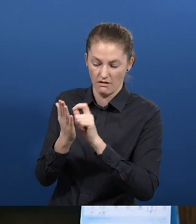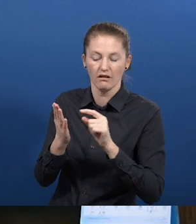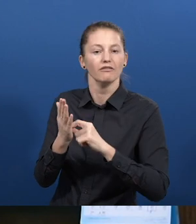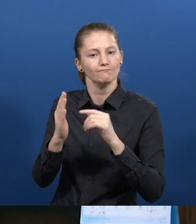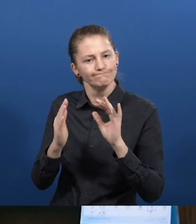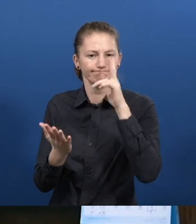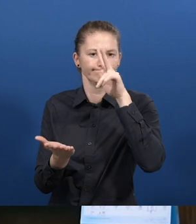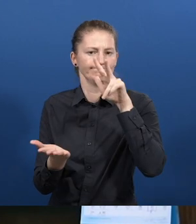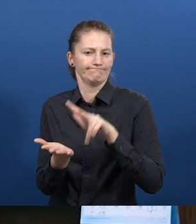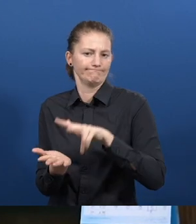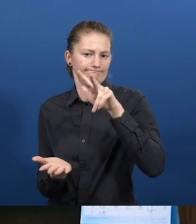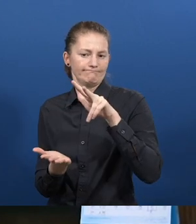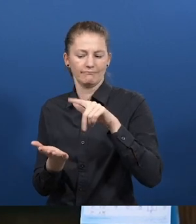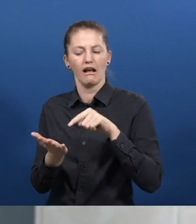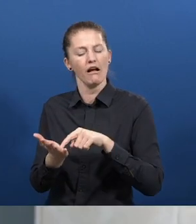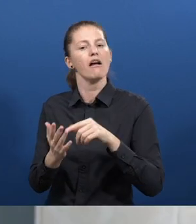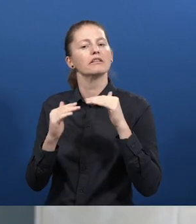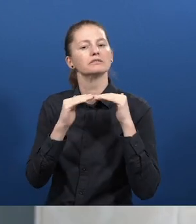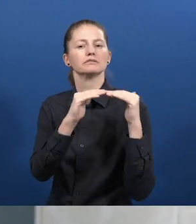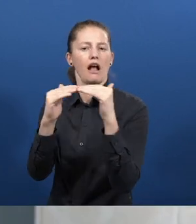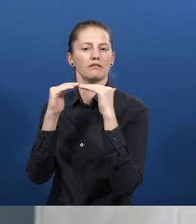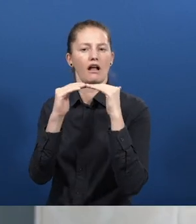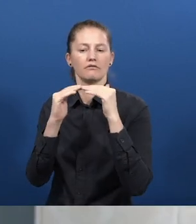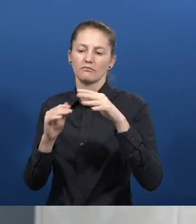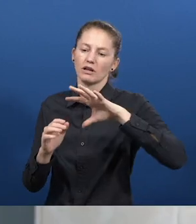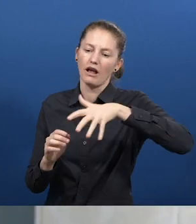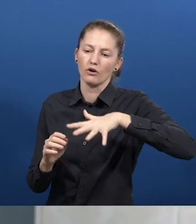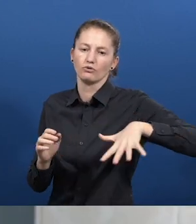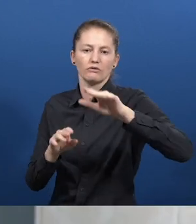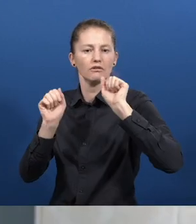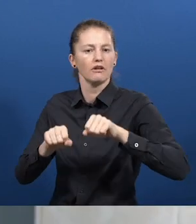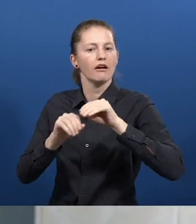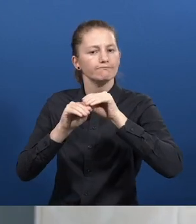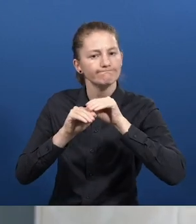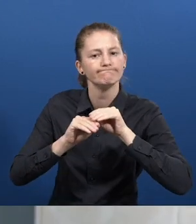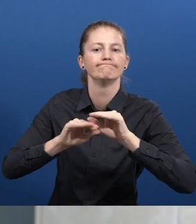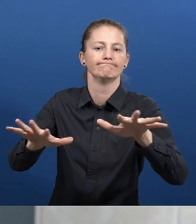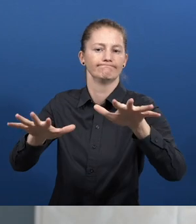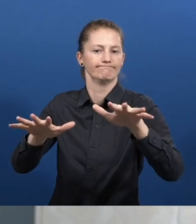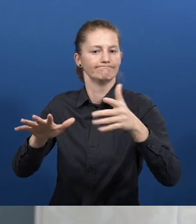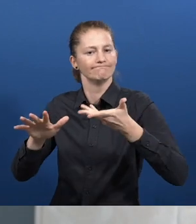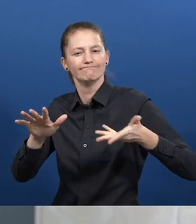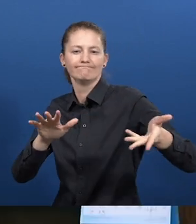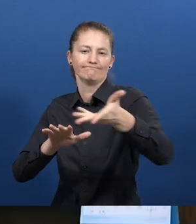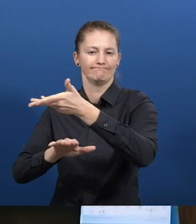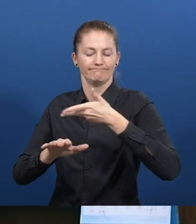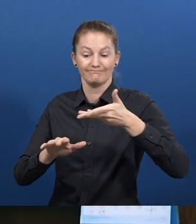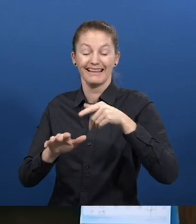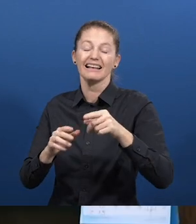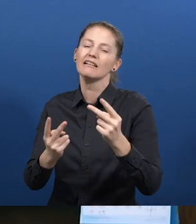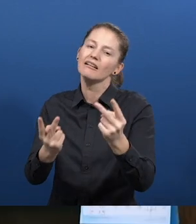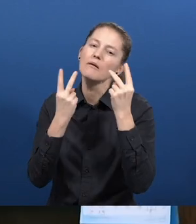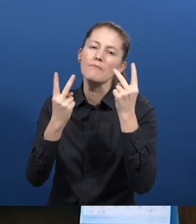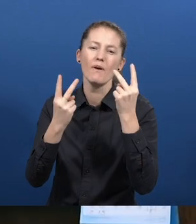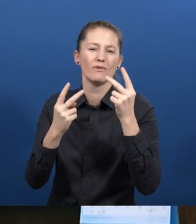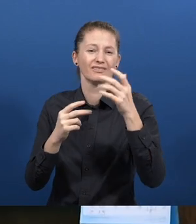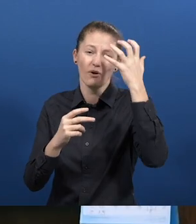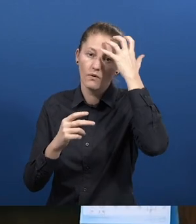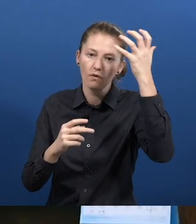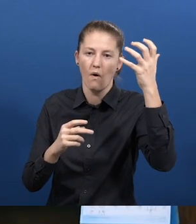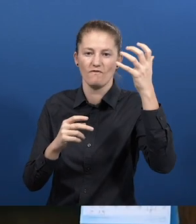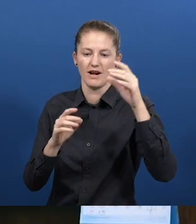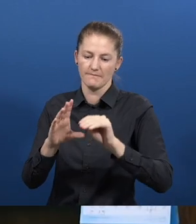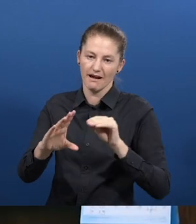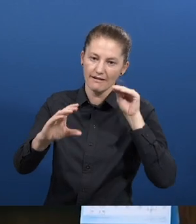national model and it can be integrated into the government system to support the national